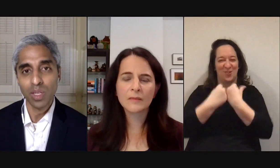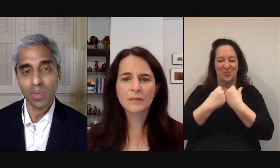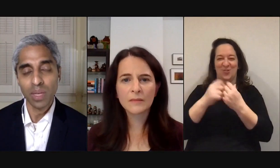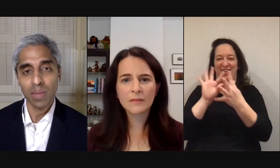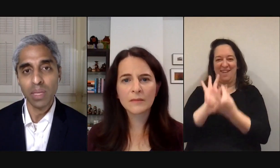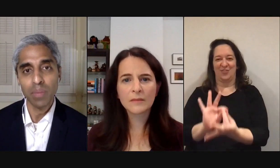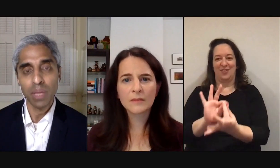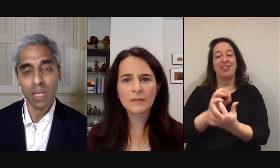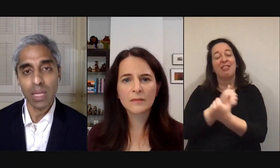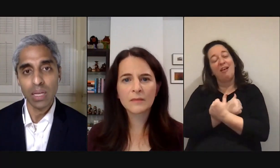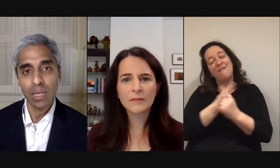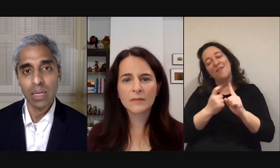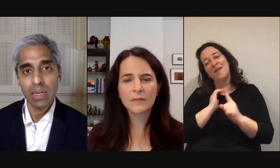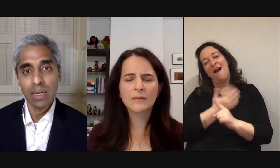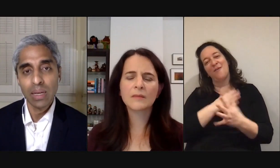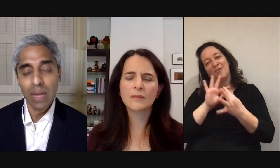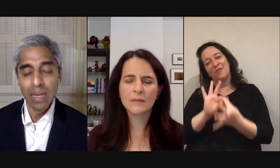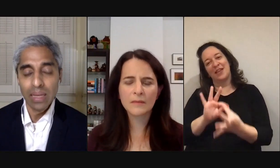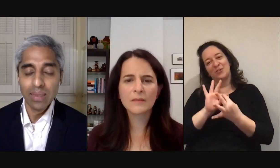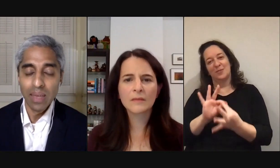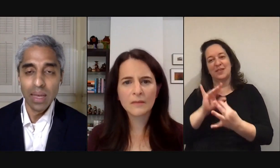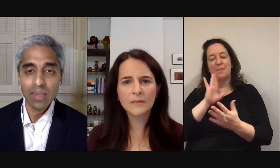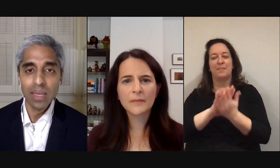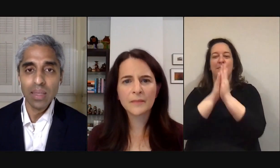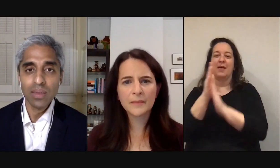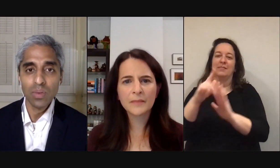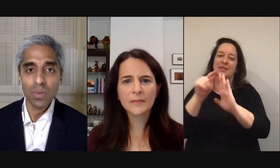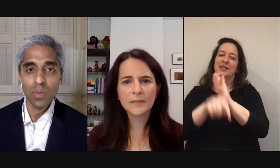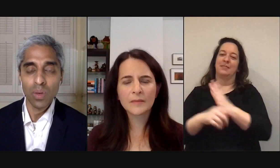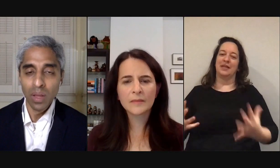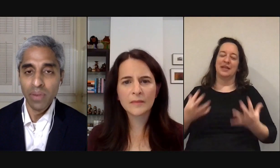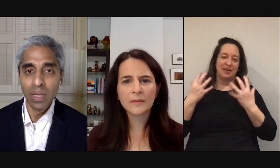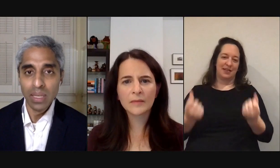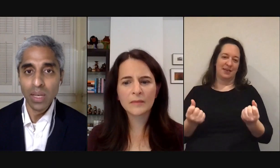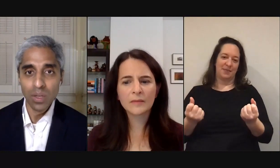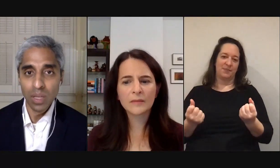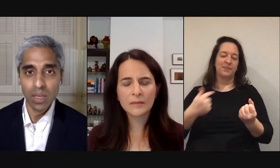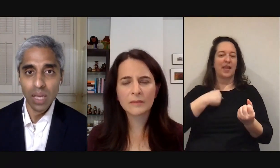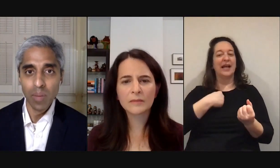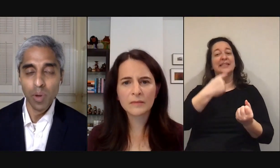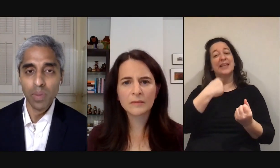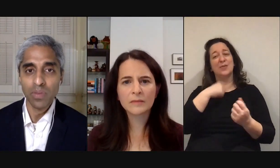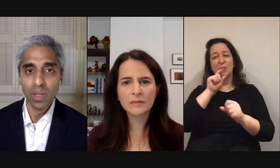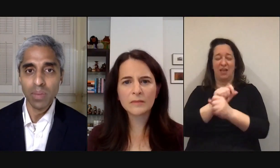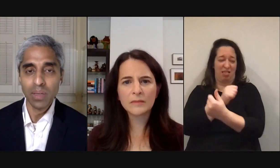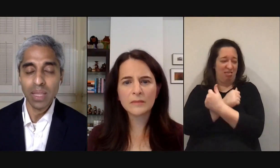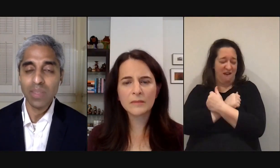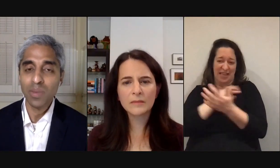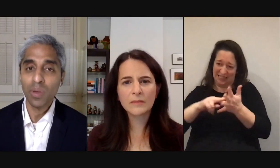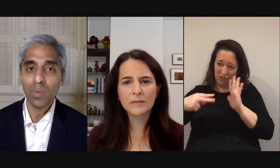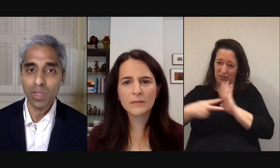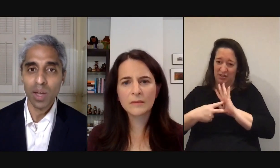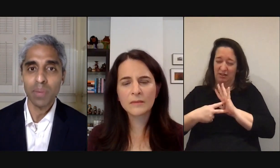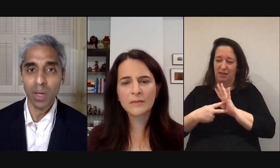relationships that can be deeply healing you know i i i say this word love very intentionally and purposefully because